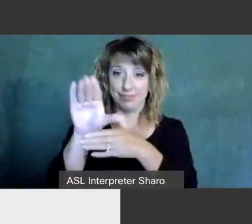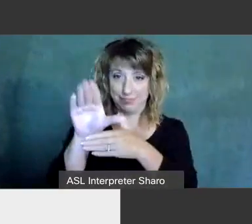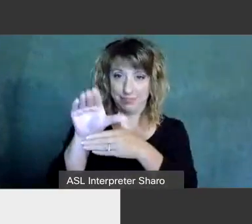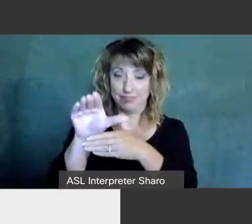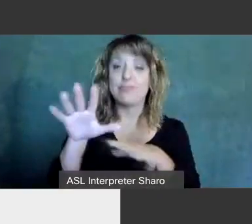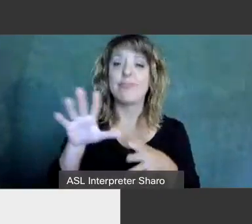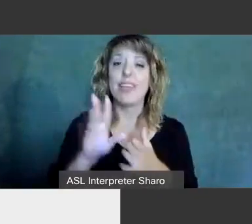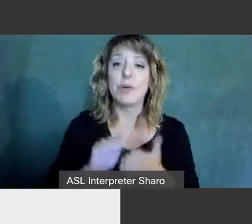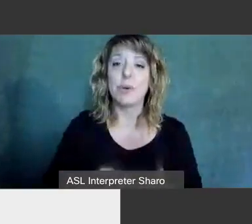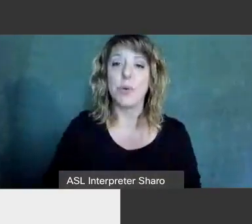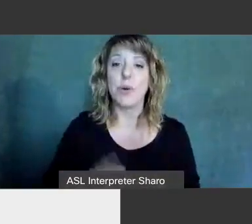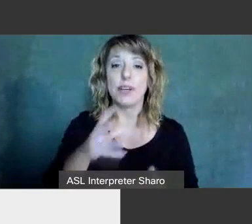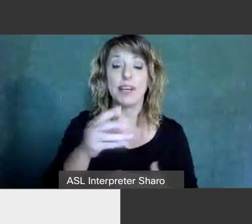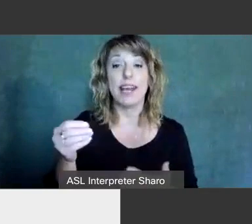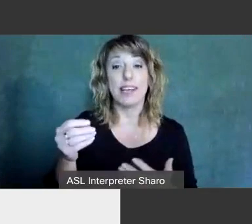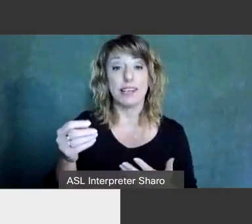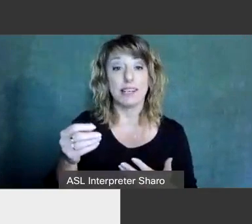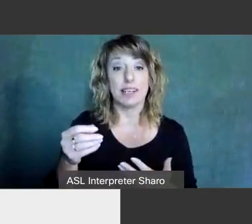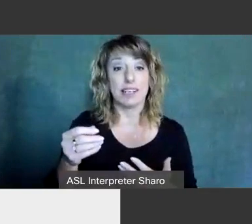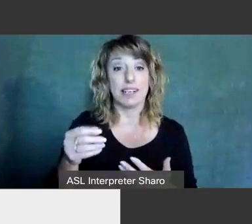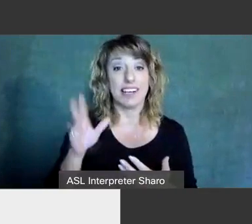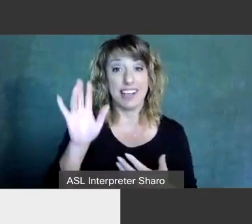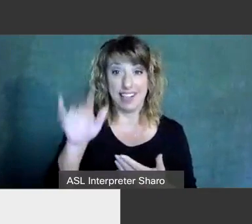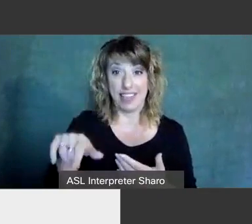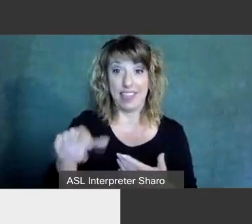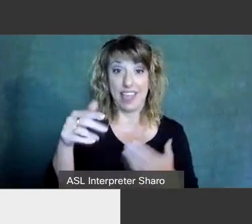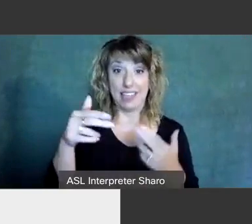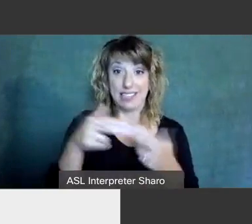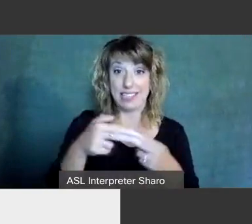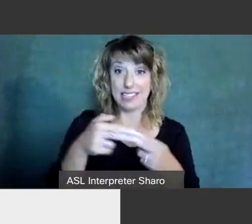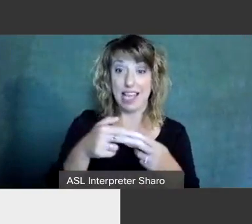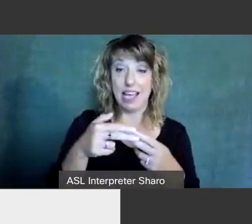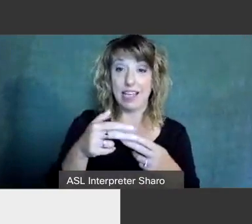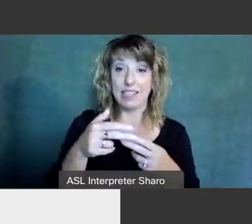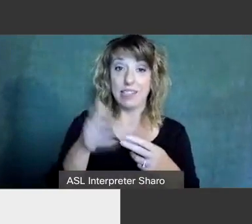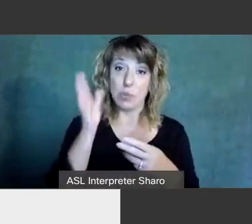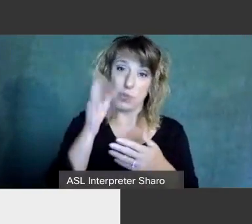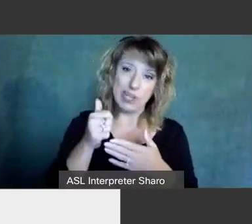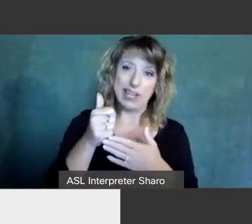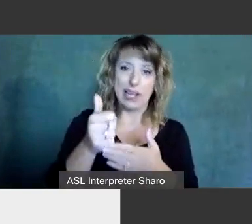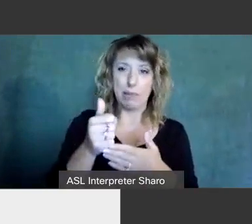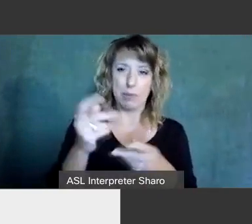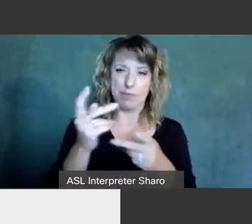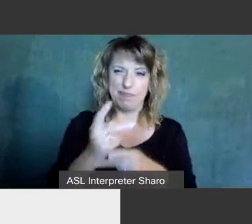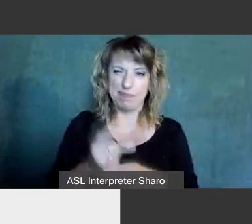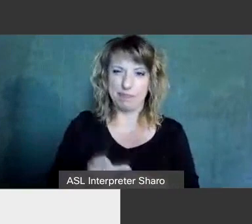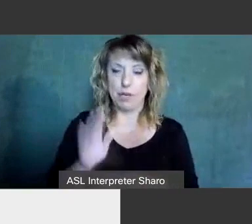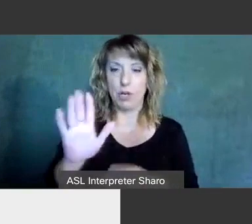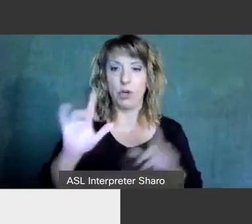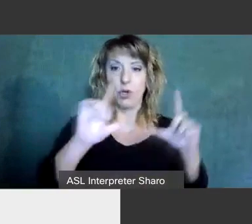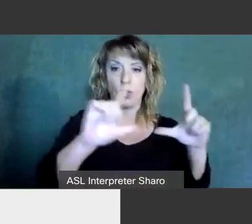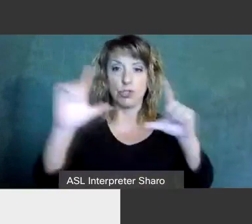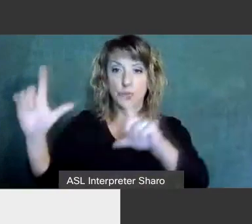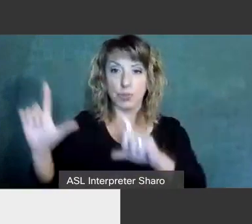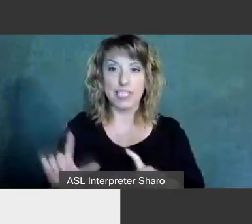and these slides that we're going to go over have will help you navigate your screen and